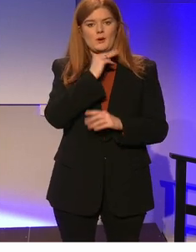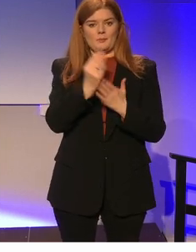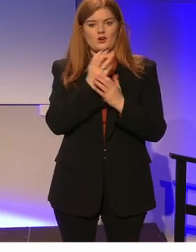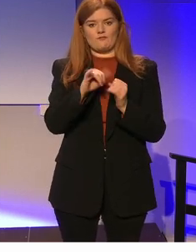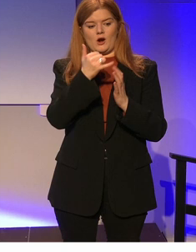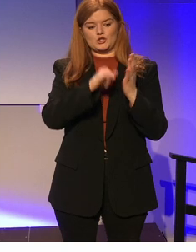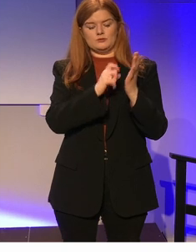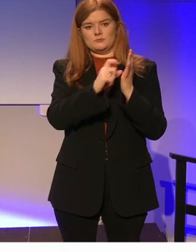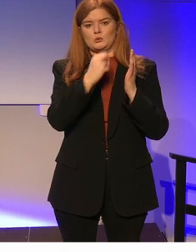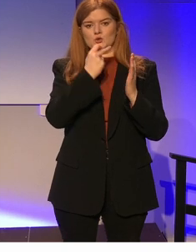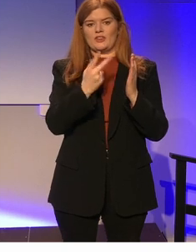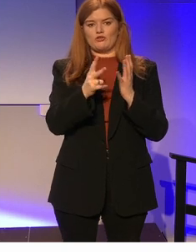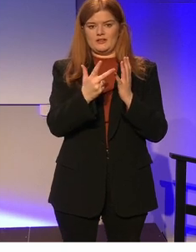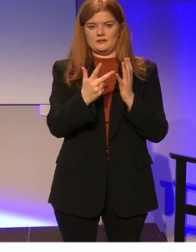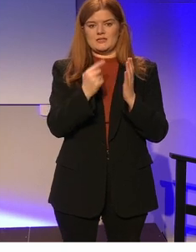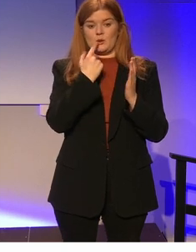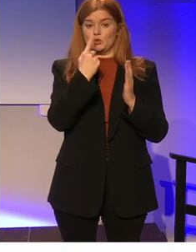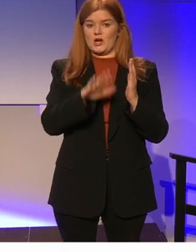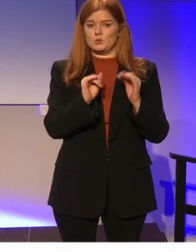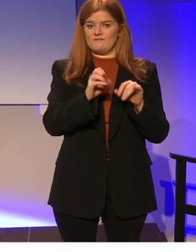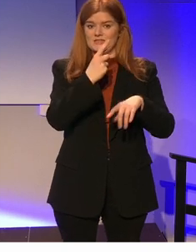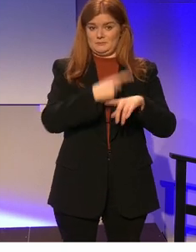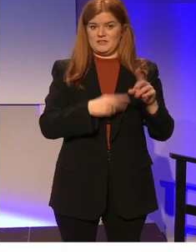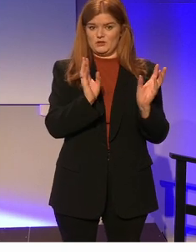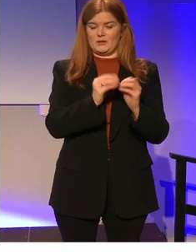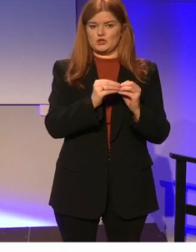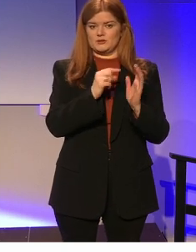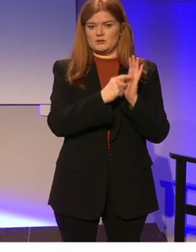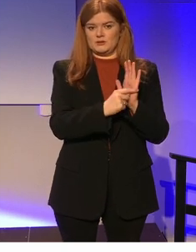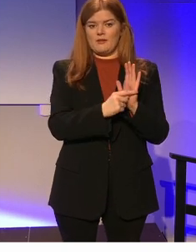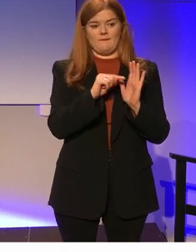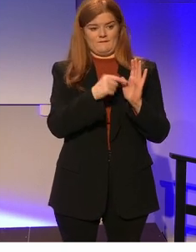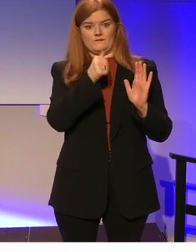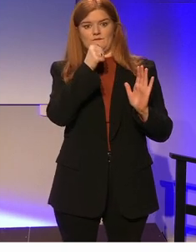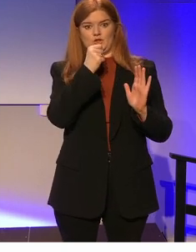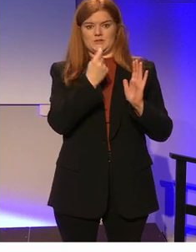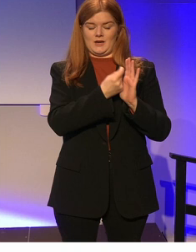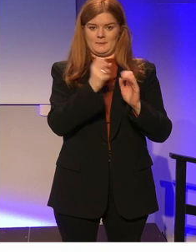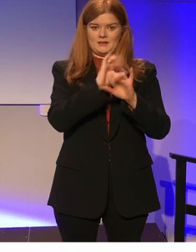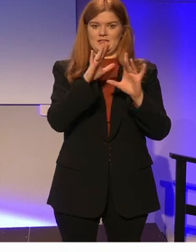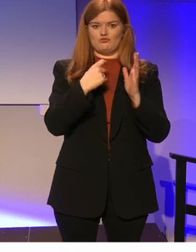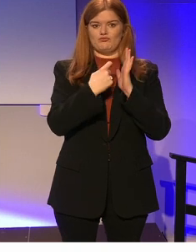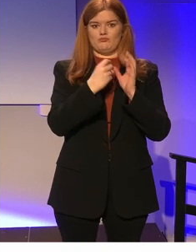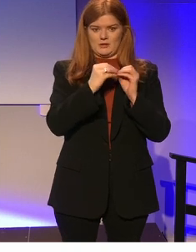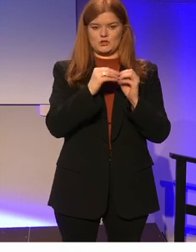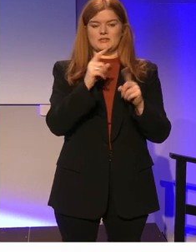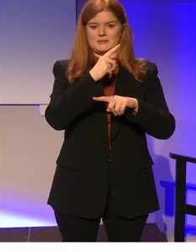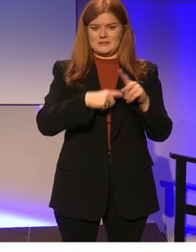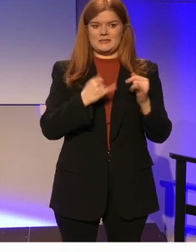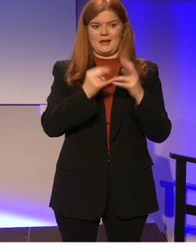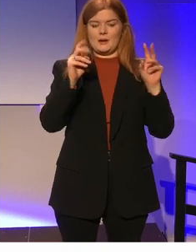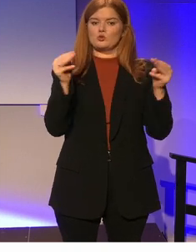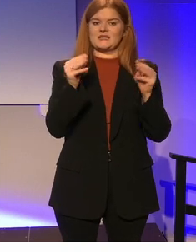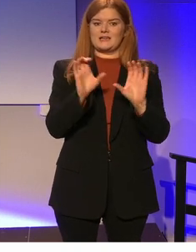of article 23 and a child with a disability was referred to and this is the first explicit reference to disability as a